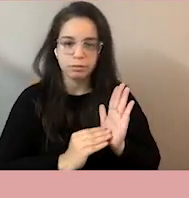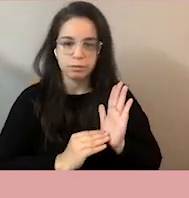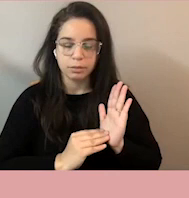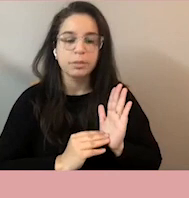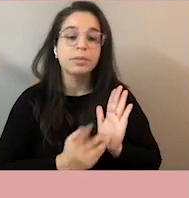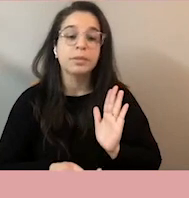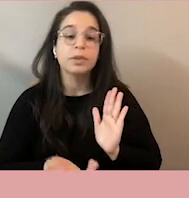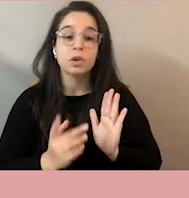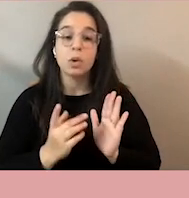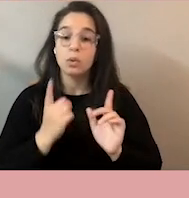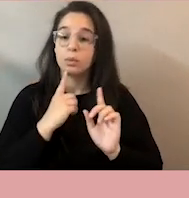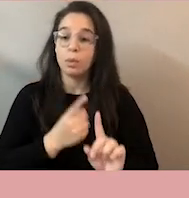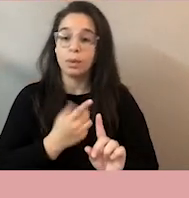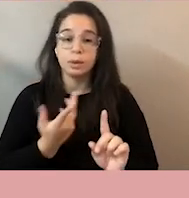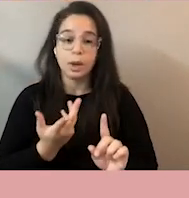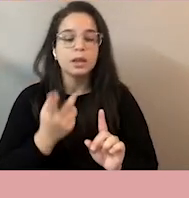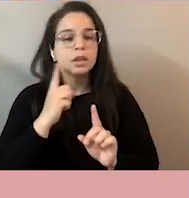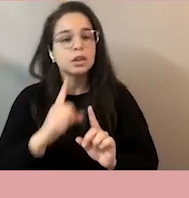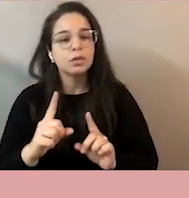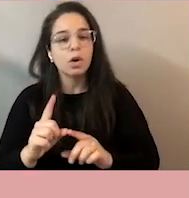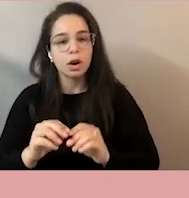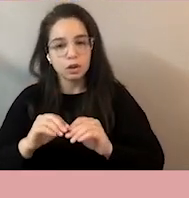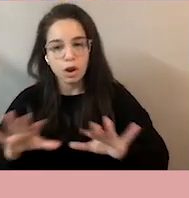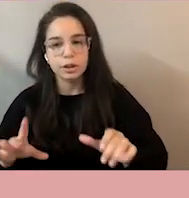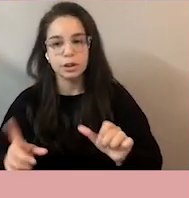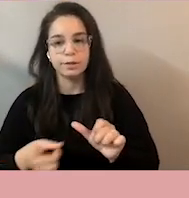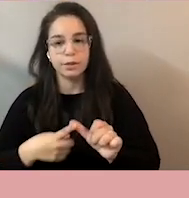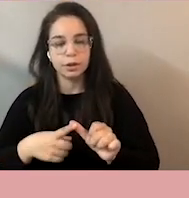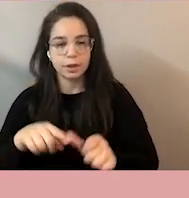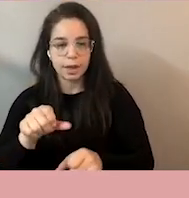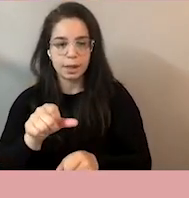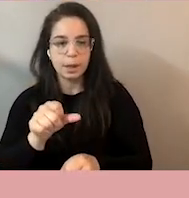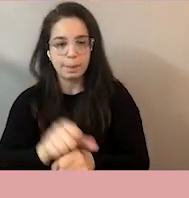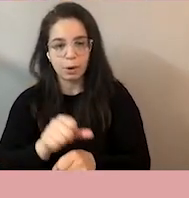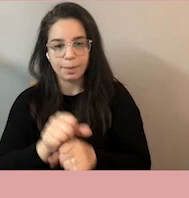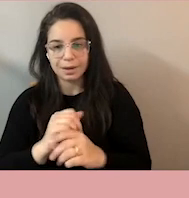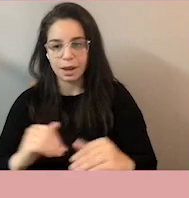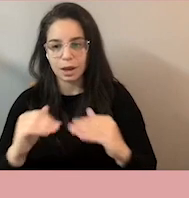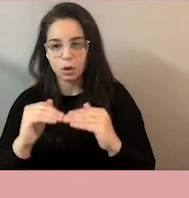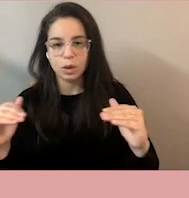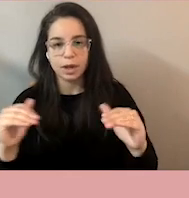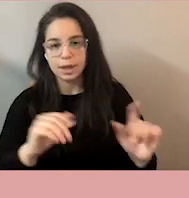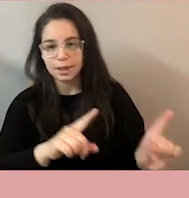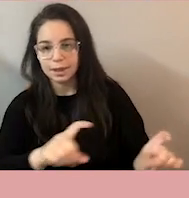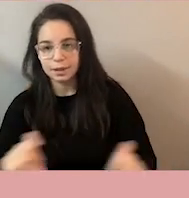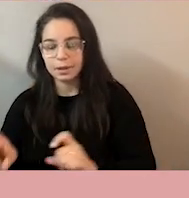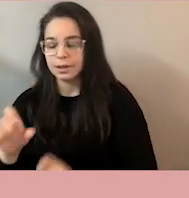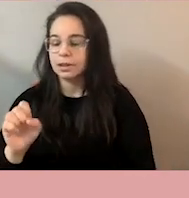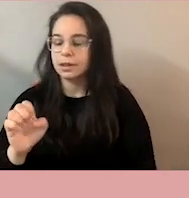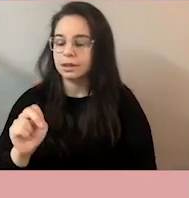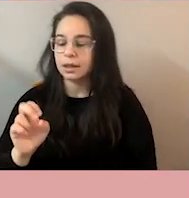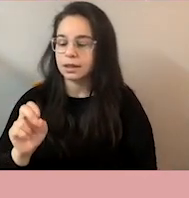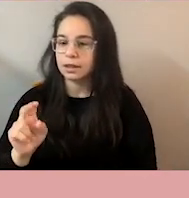here is to launch sfu's first employment employment equity census um which seeks